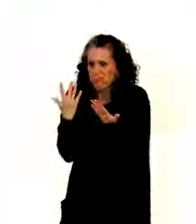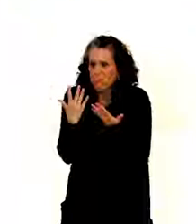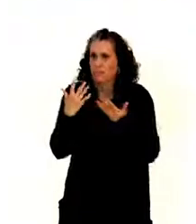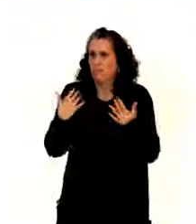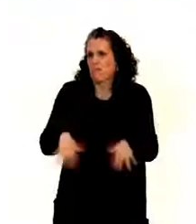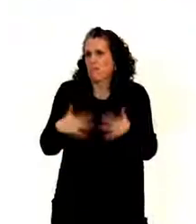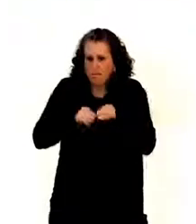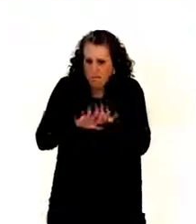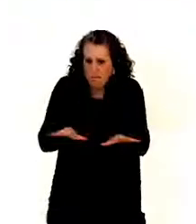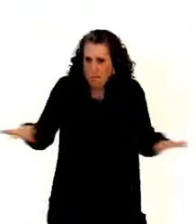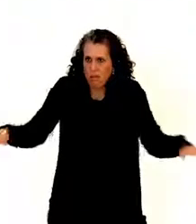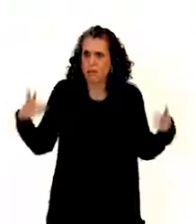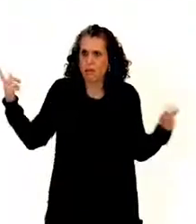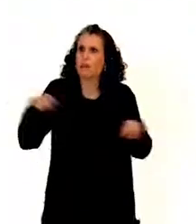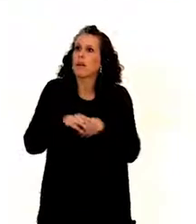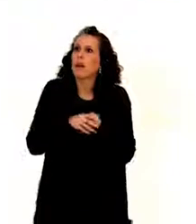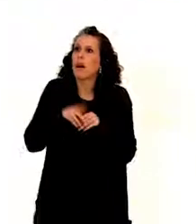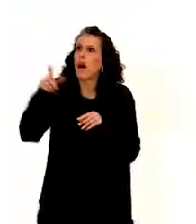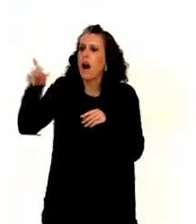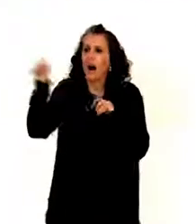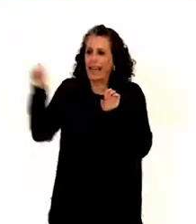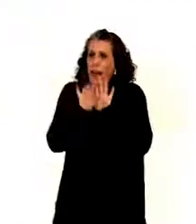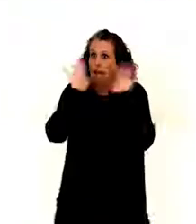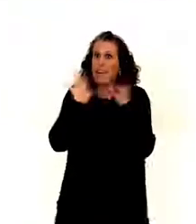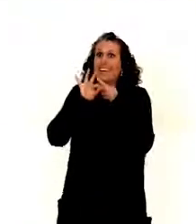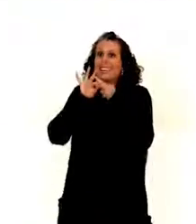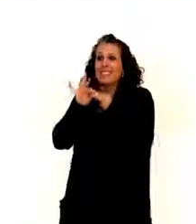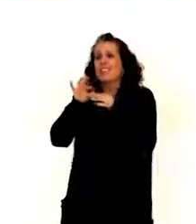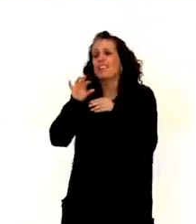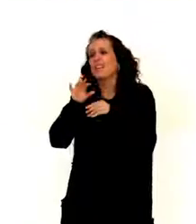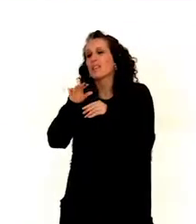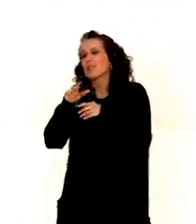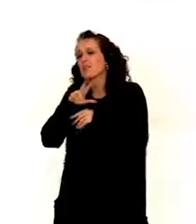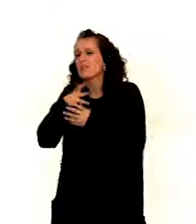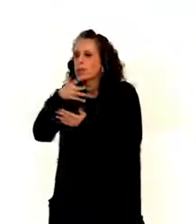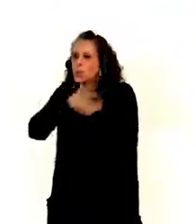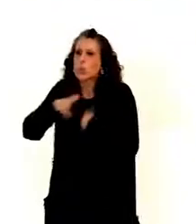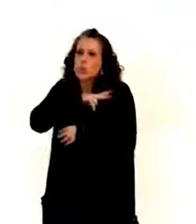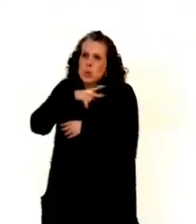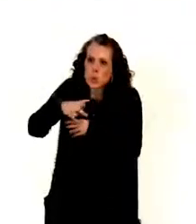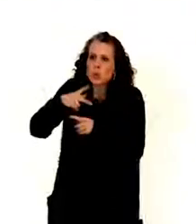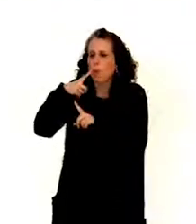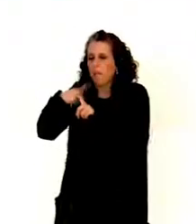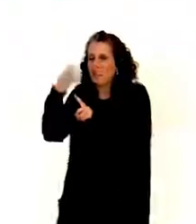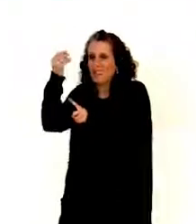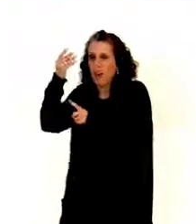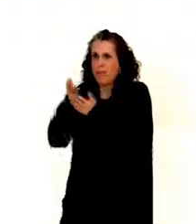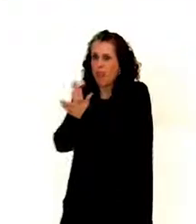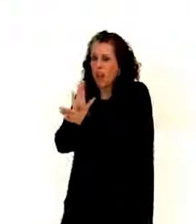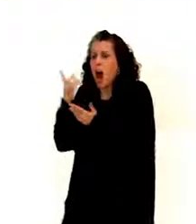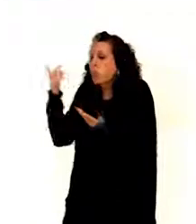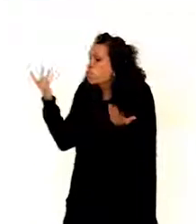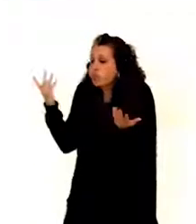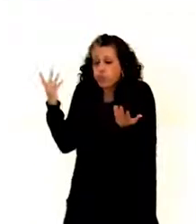a council committee for economic, social and cultural rights says that even if there are some retrogressions